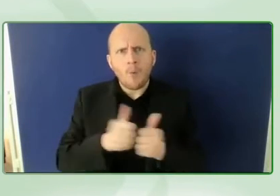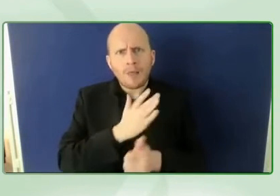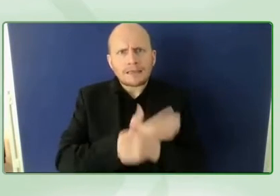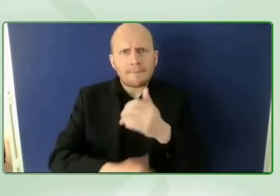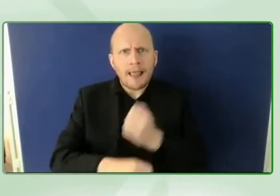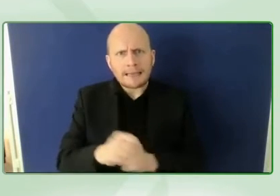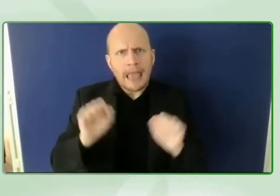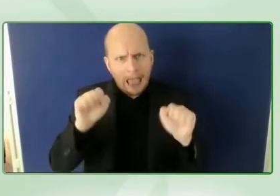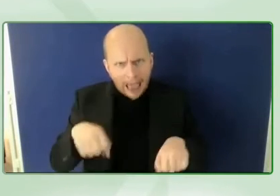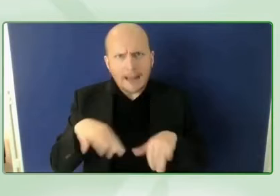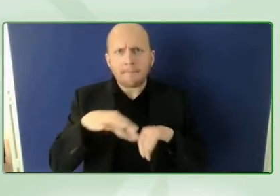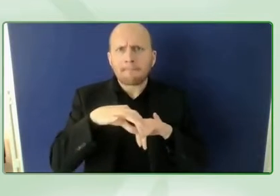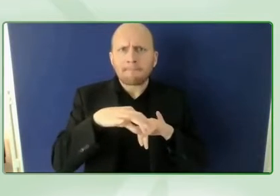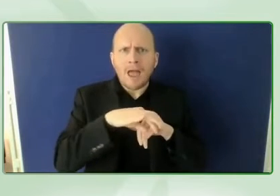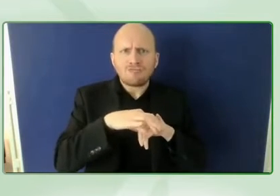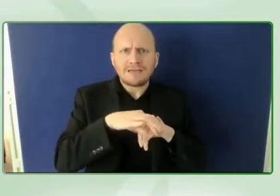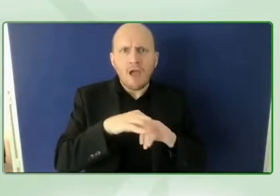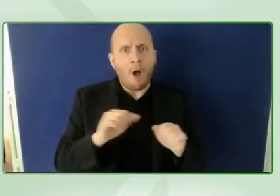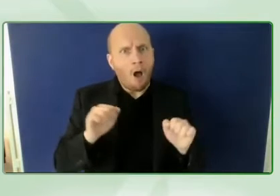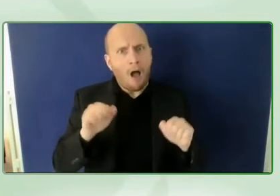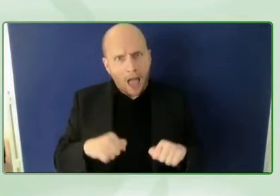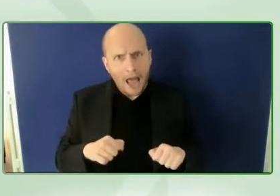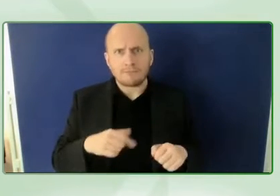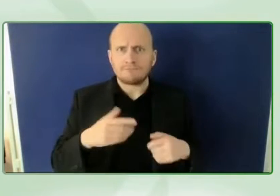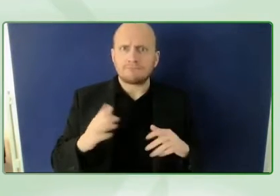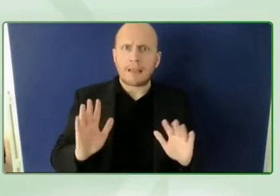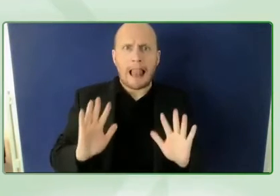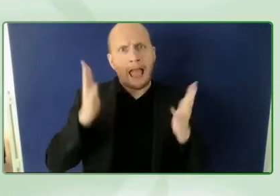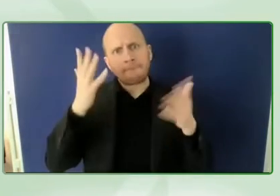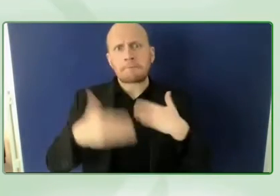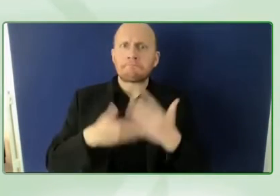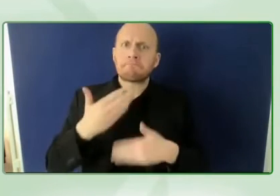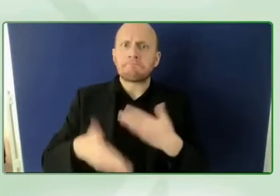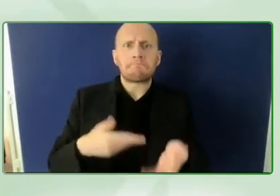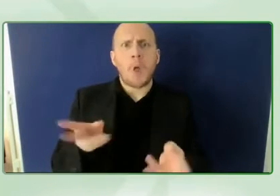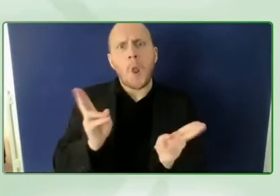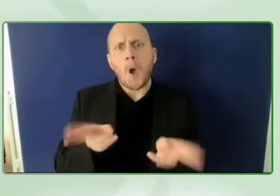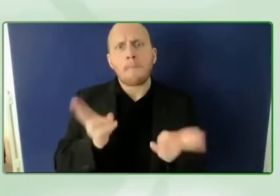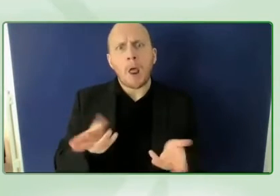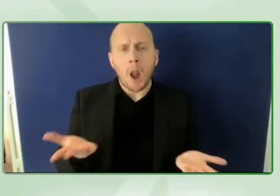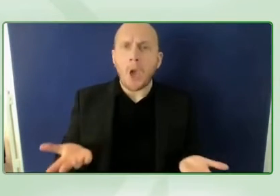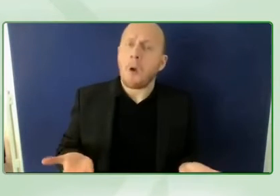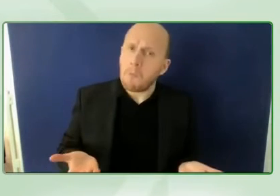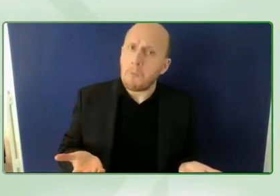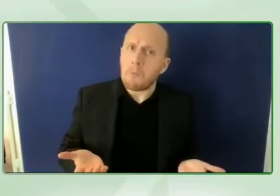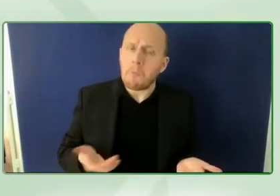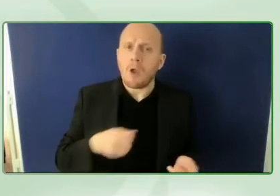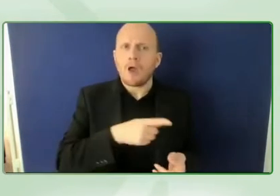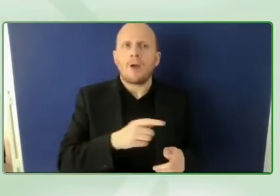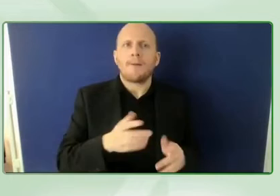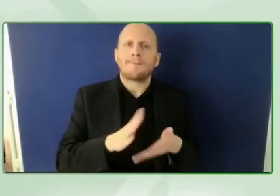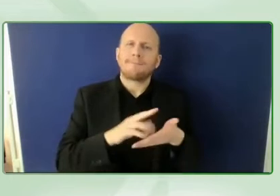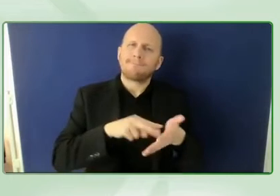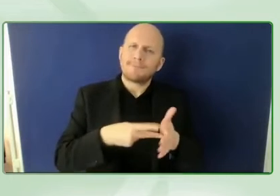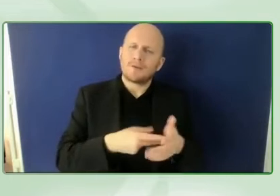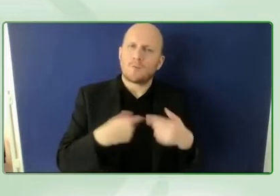a key thing for us to share at the moment is really because it's it's it's changing people's mindset because when people think about inclusion